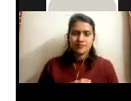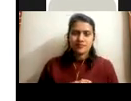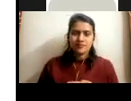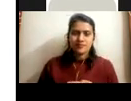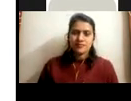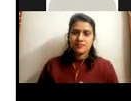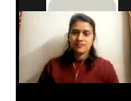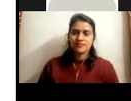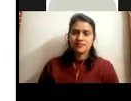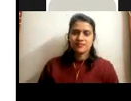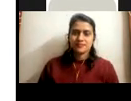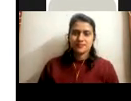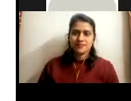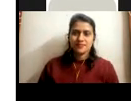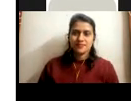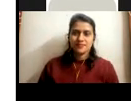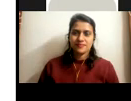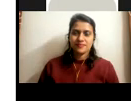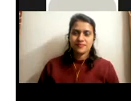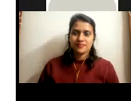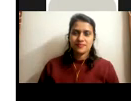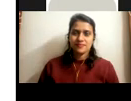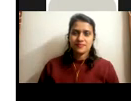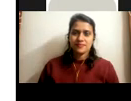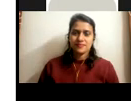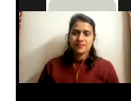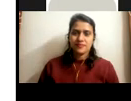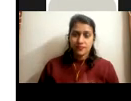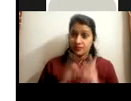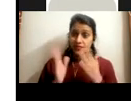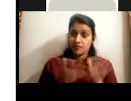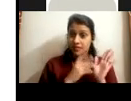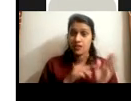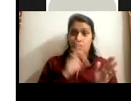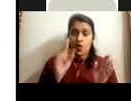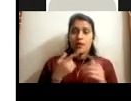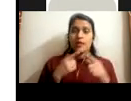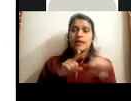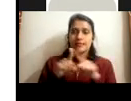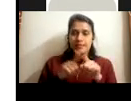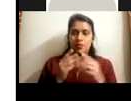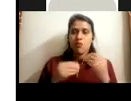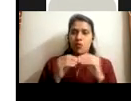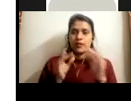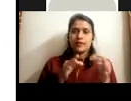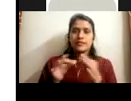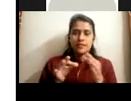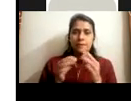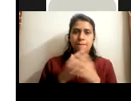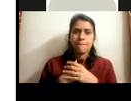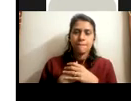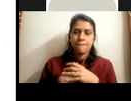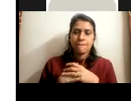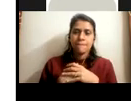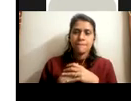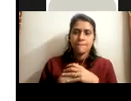Okay. So I'll, I will cover the internship through, through an example. So typically, you know, this is how the, the, um,